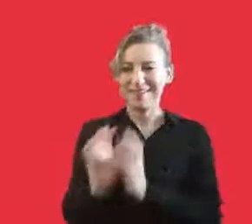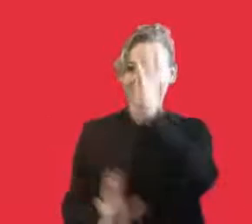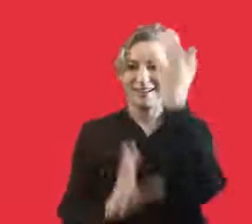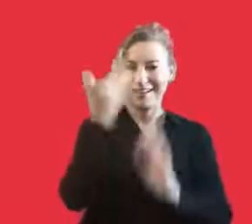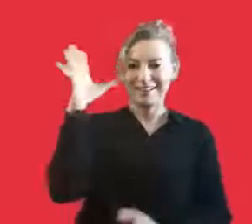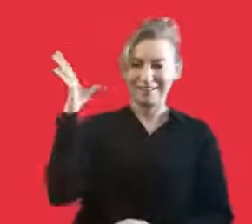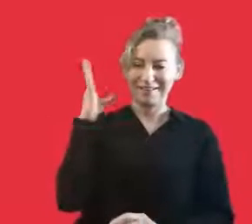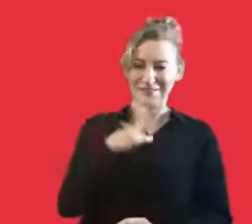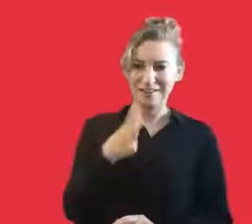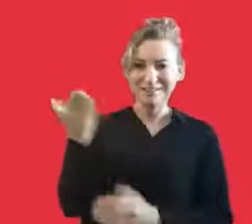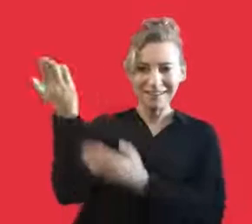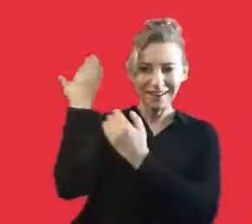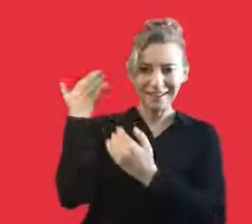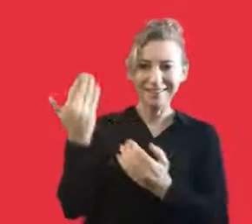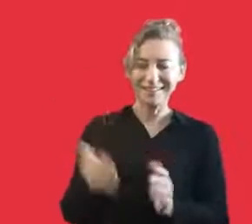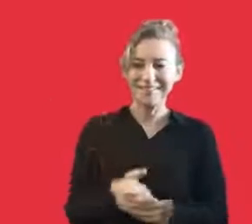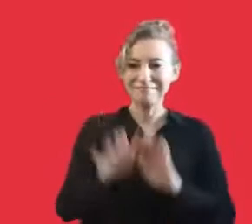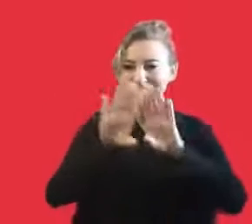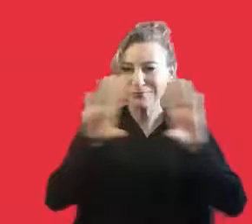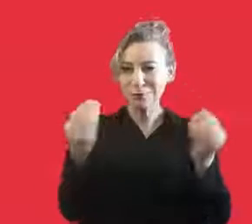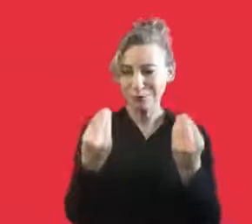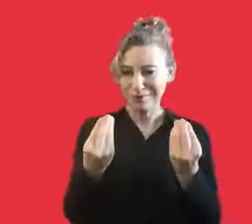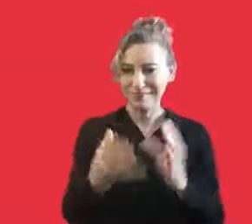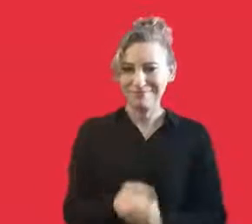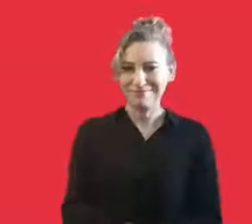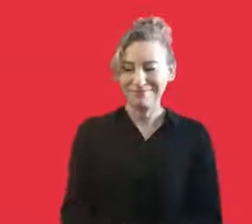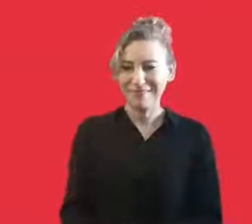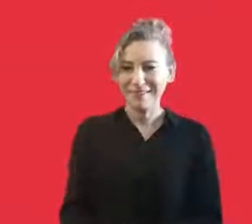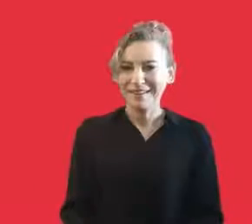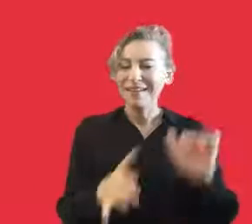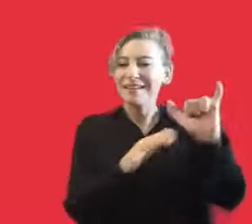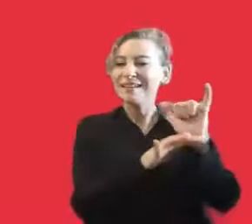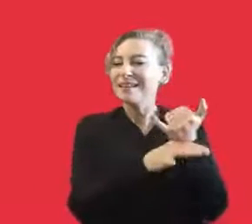this is our trees. Okay, what do you want to say?